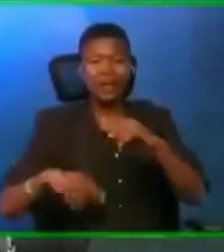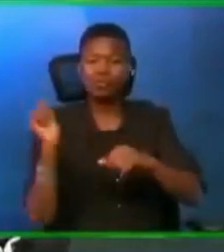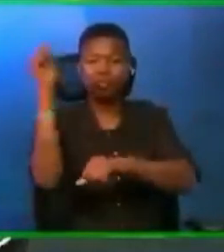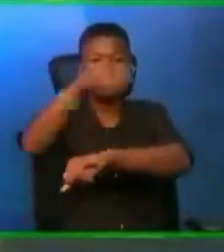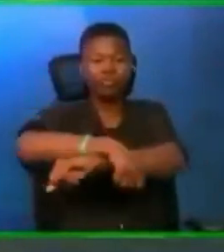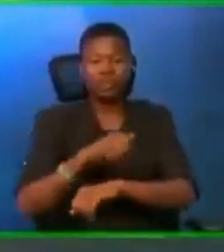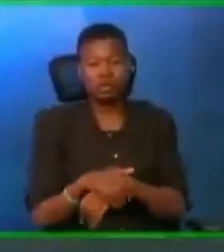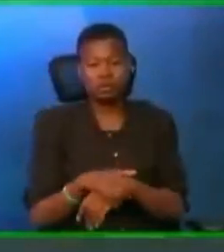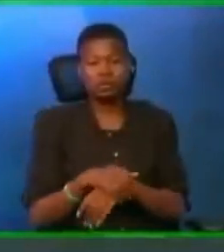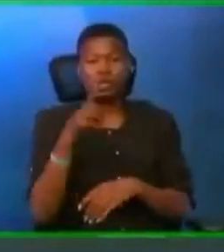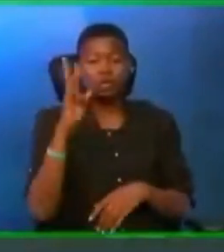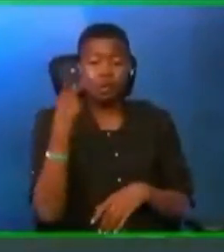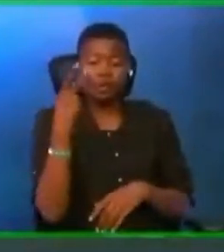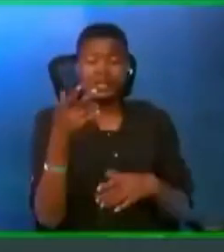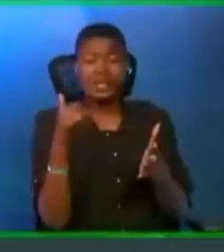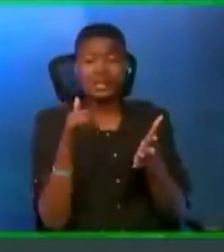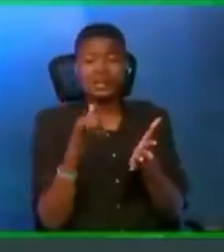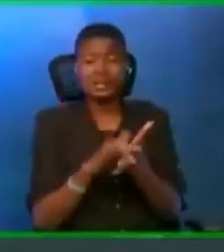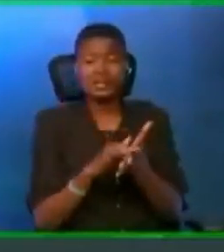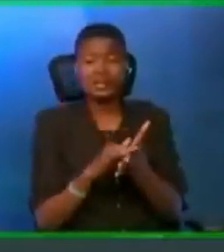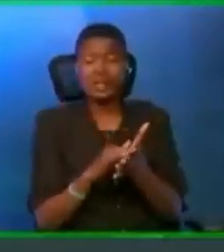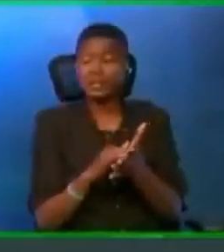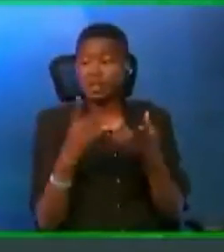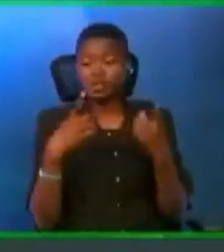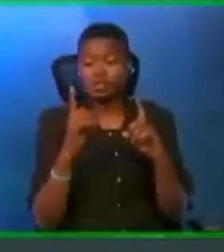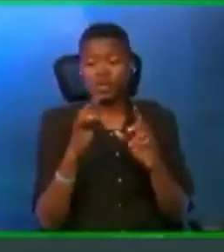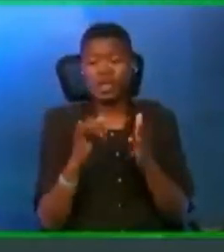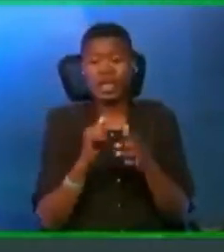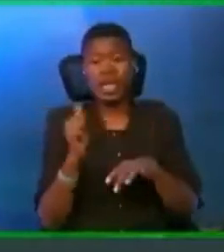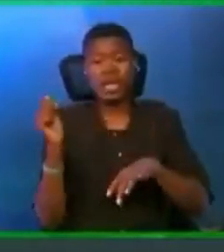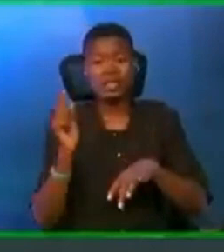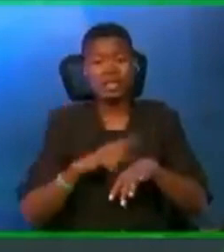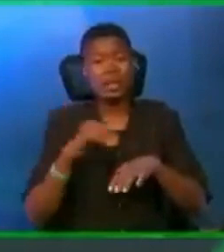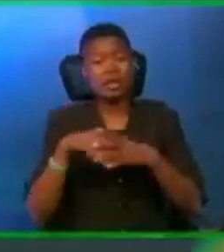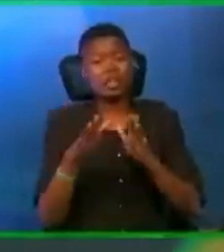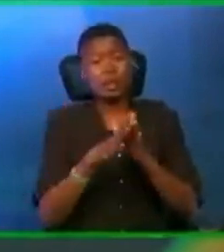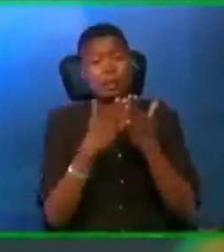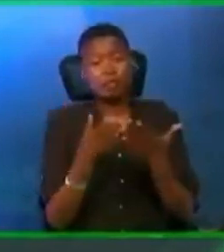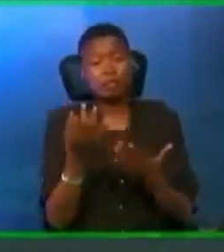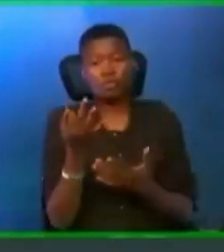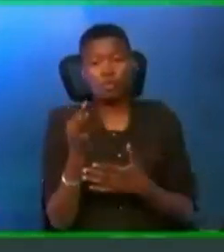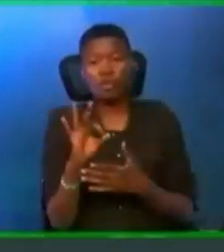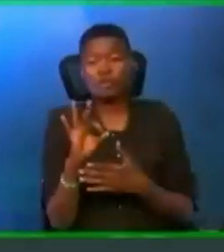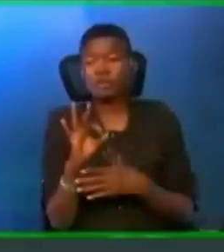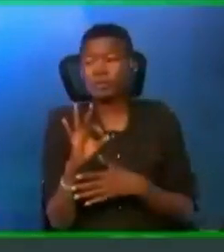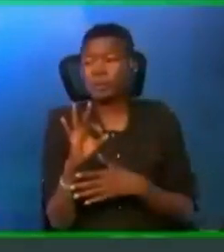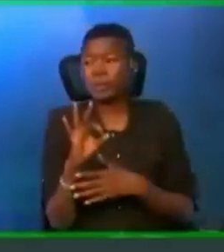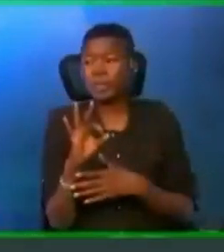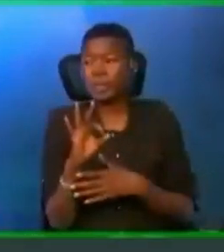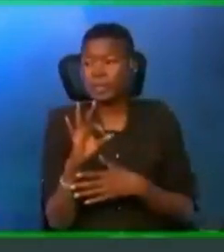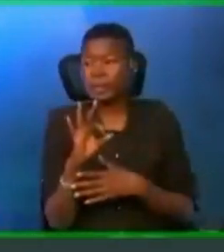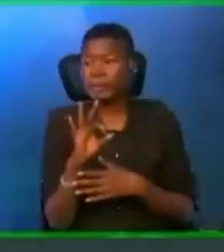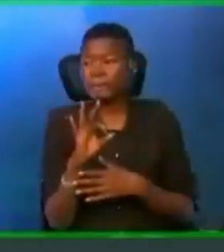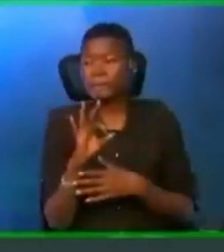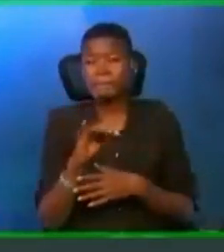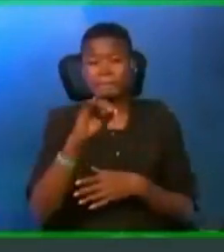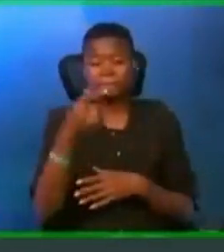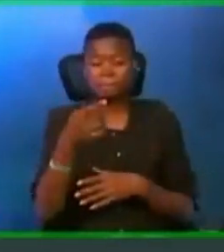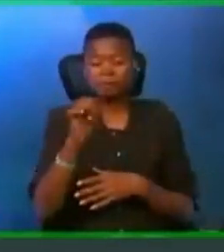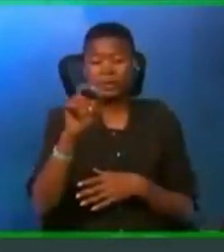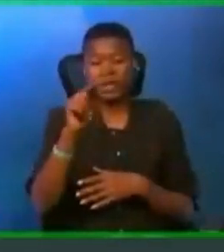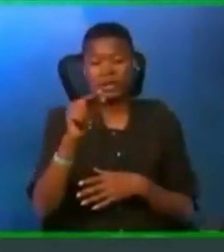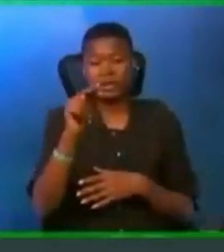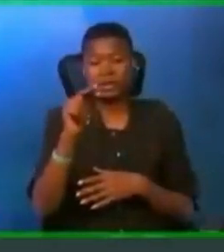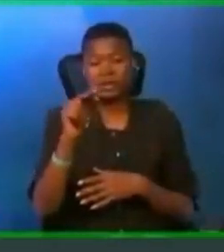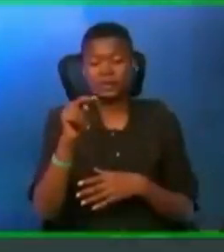You will notice that a scenario, there is a scenario in the book of Genesis, chapter